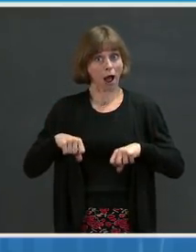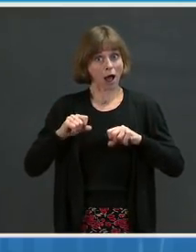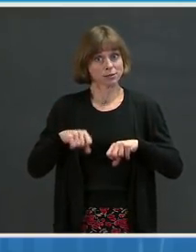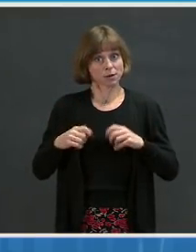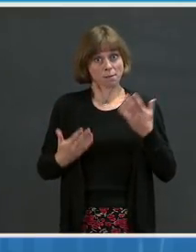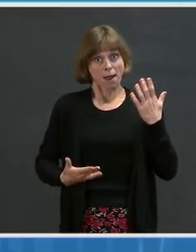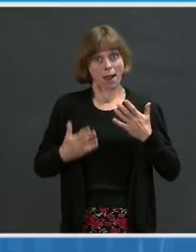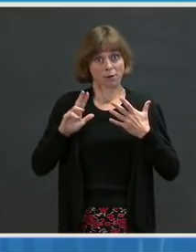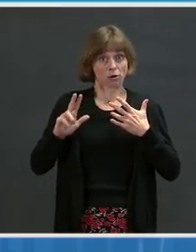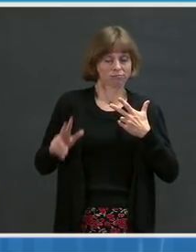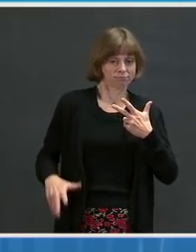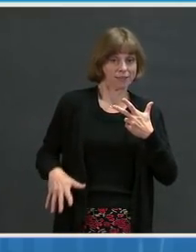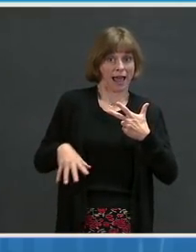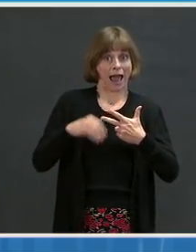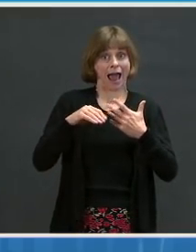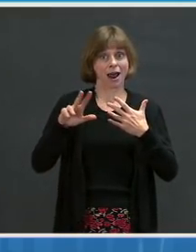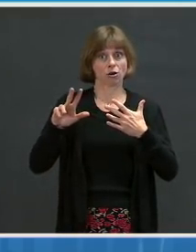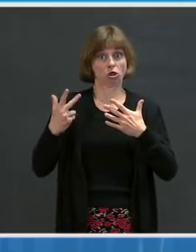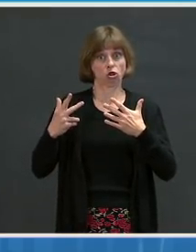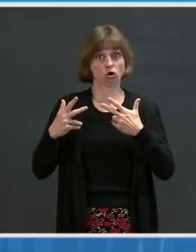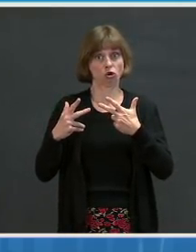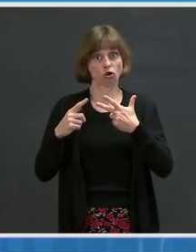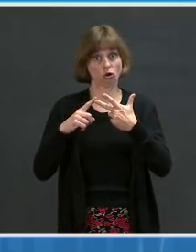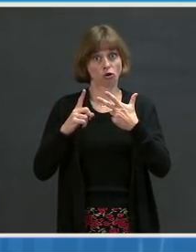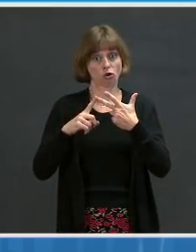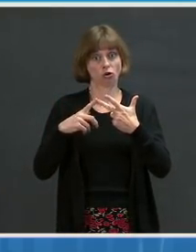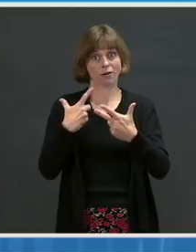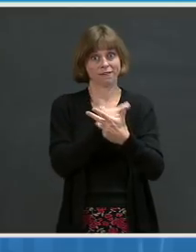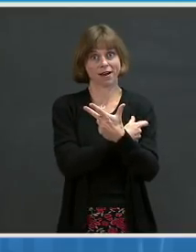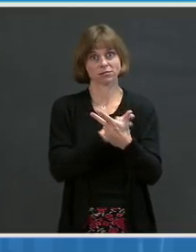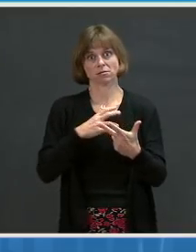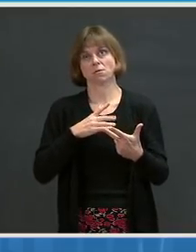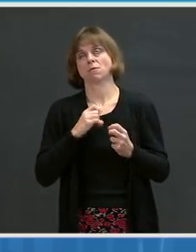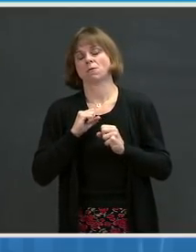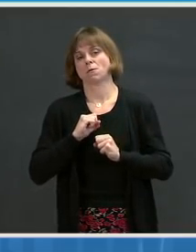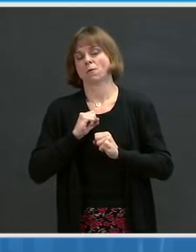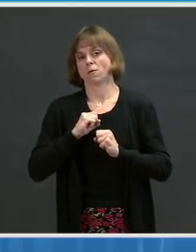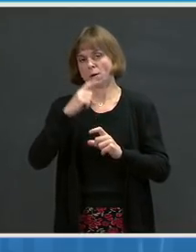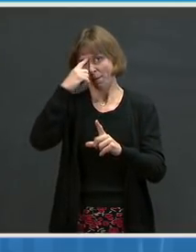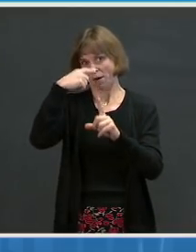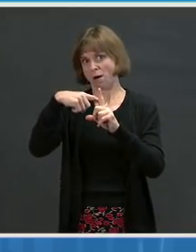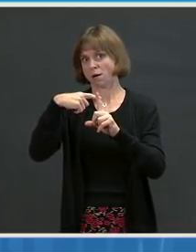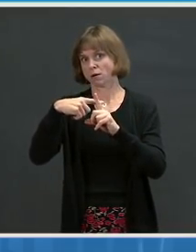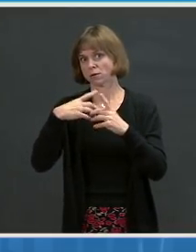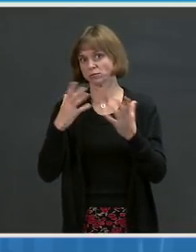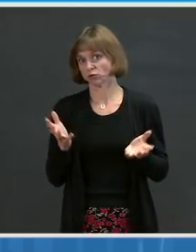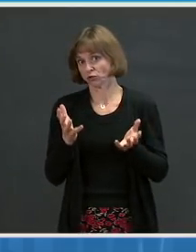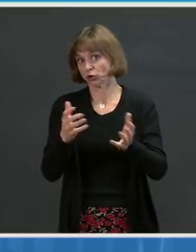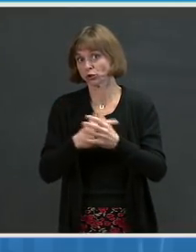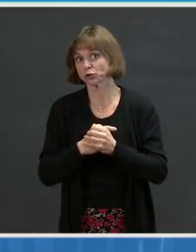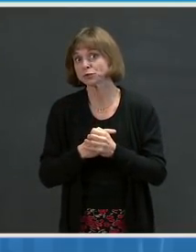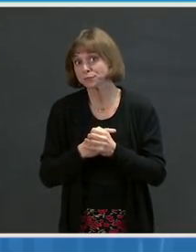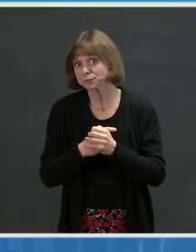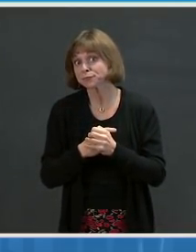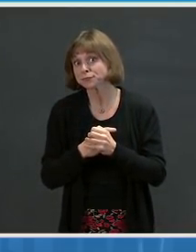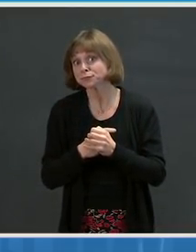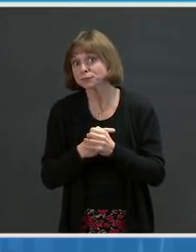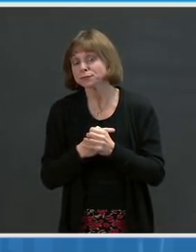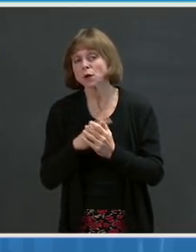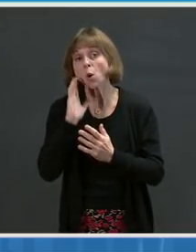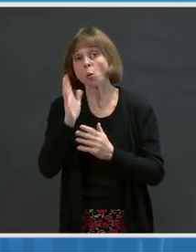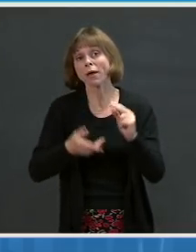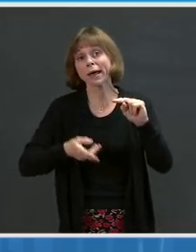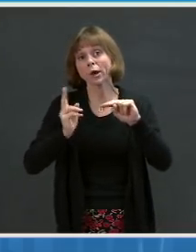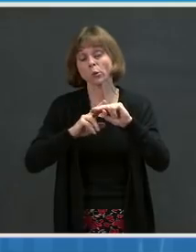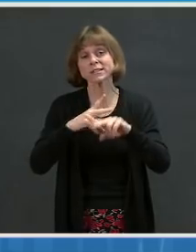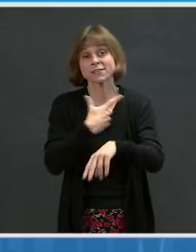-approved vaccine is very encouraging and will help to increase the overall vaccine supply, which will allow more Americans to get